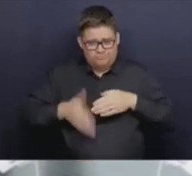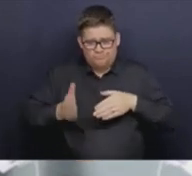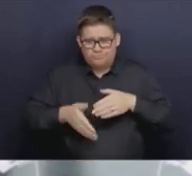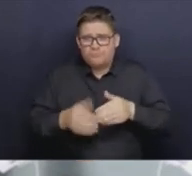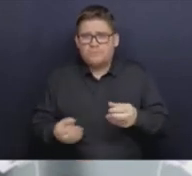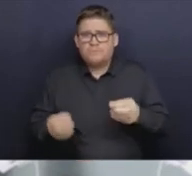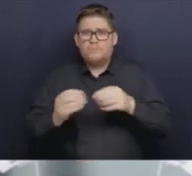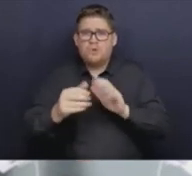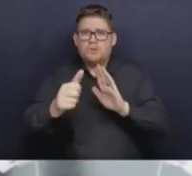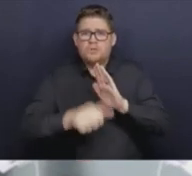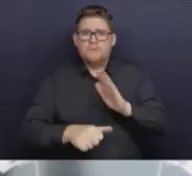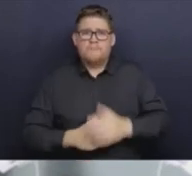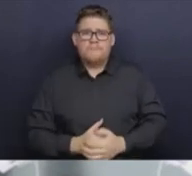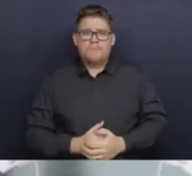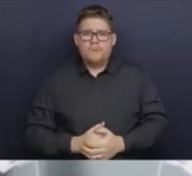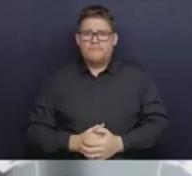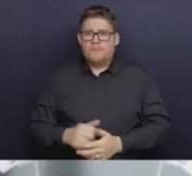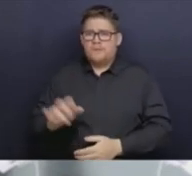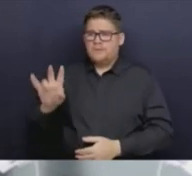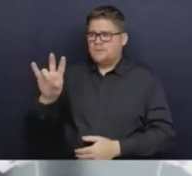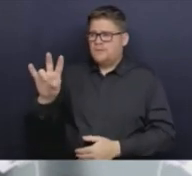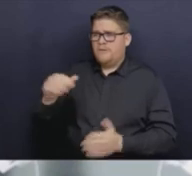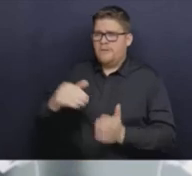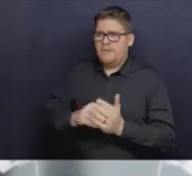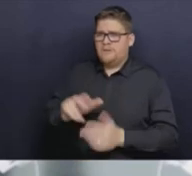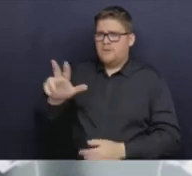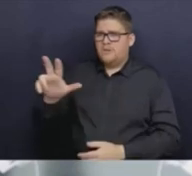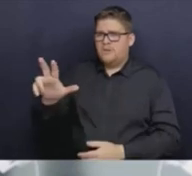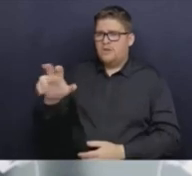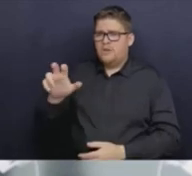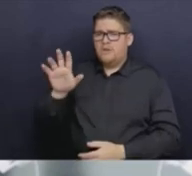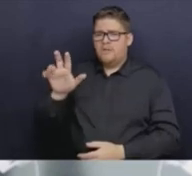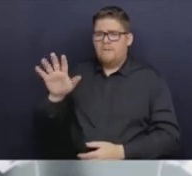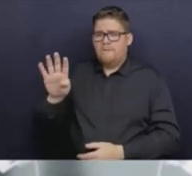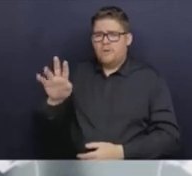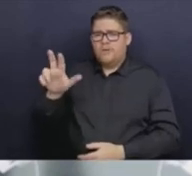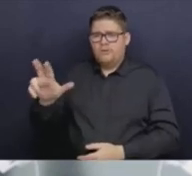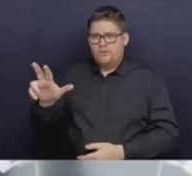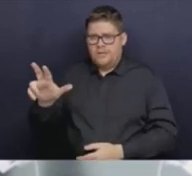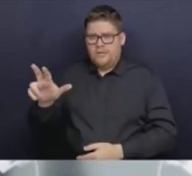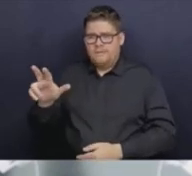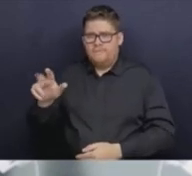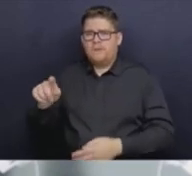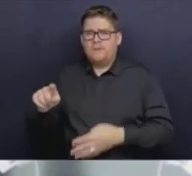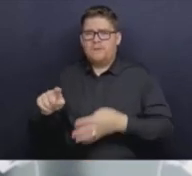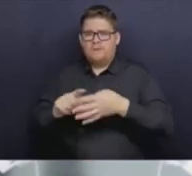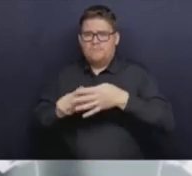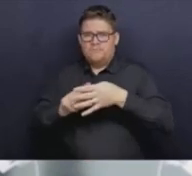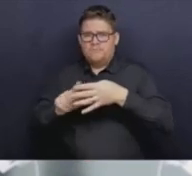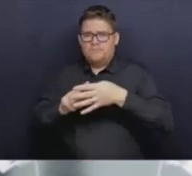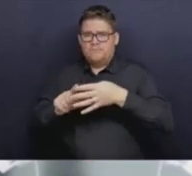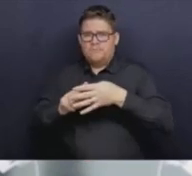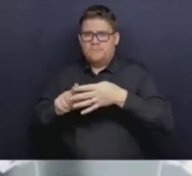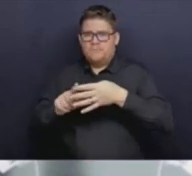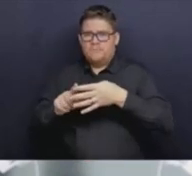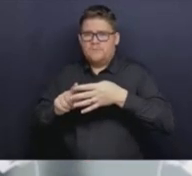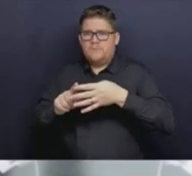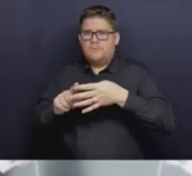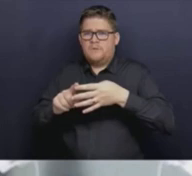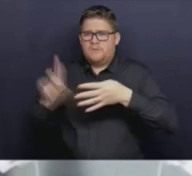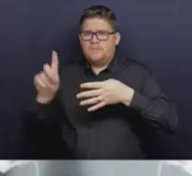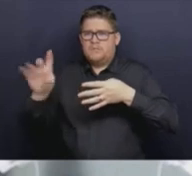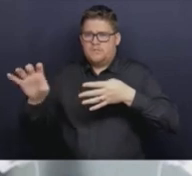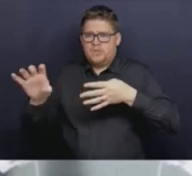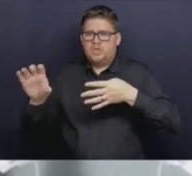it was 7,343. That's the week of December 4th to 10th. That's the fourth hottest in the history of the BC health care system,